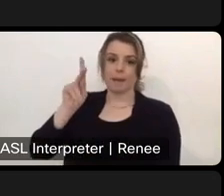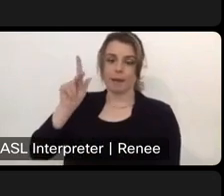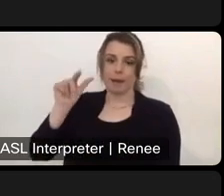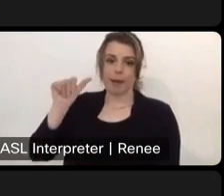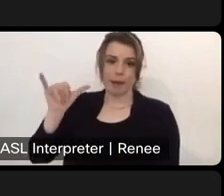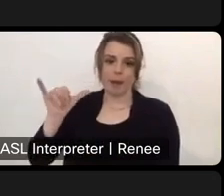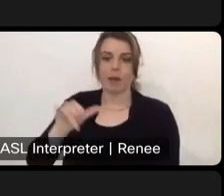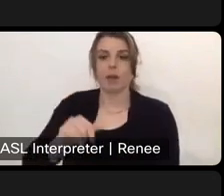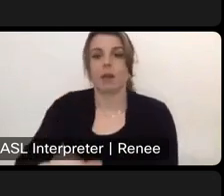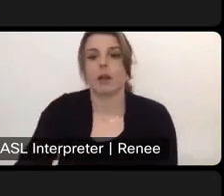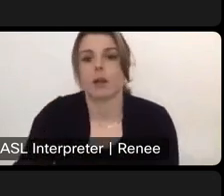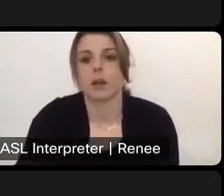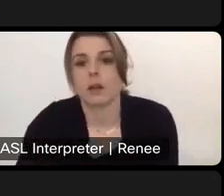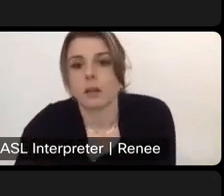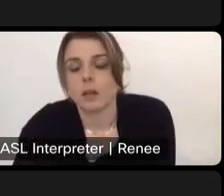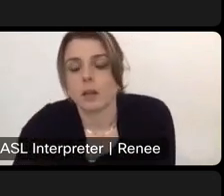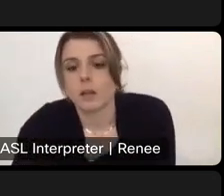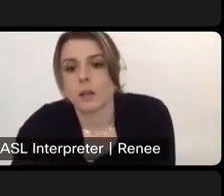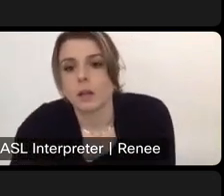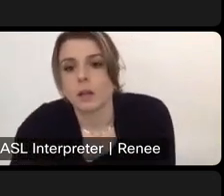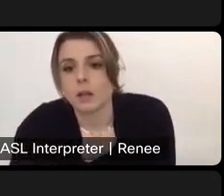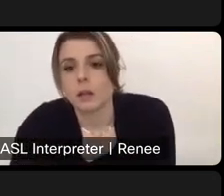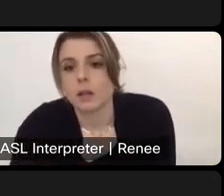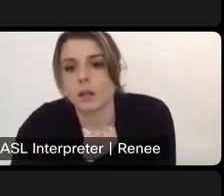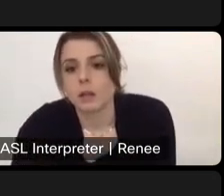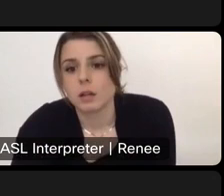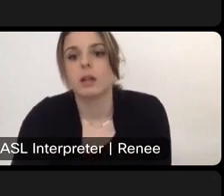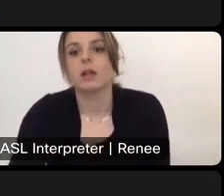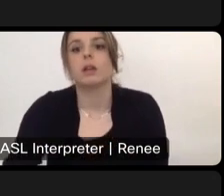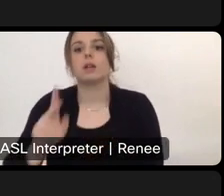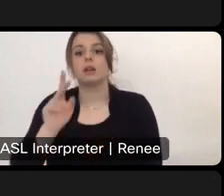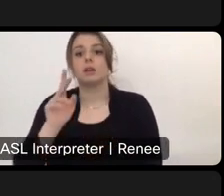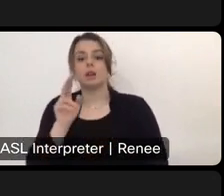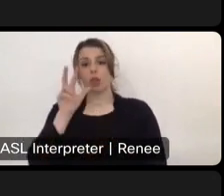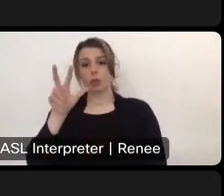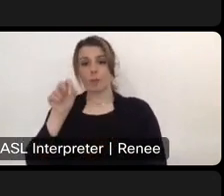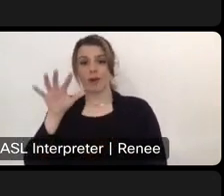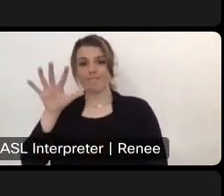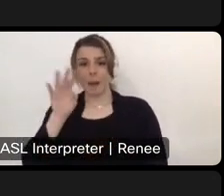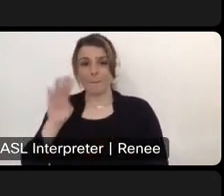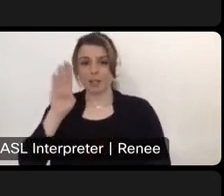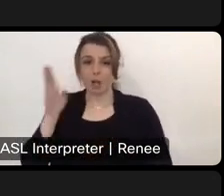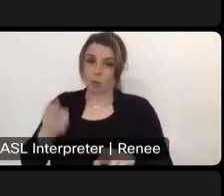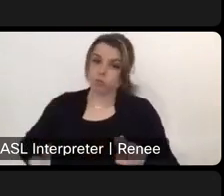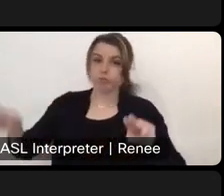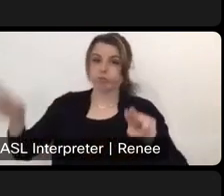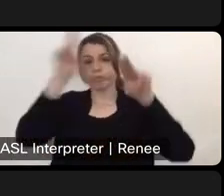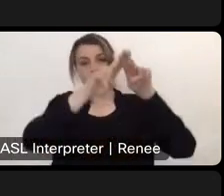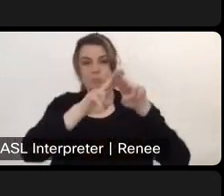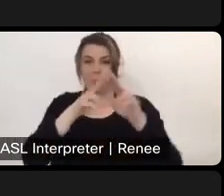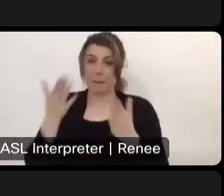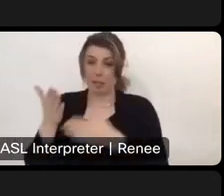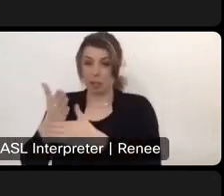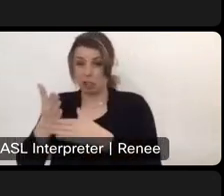Vicki 2023 New Mexico has an expected 3.5 billion dollar surplus. Maybe the state needs to share some of that surplus